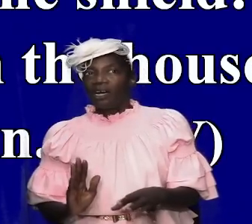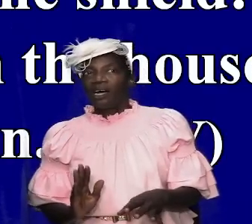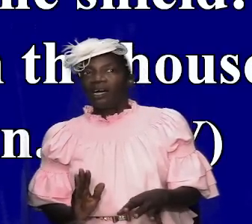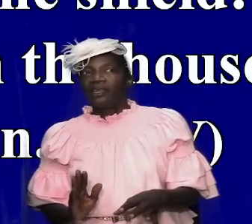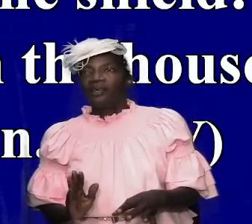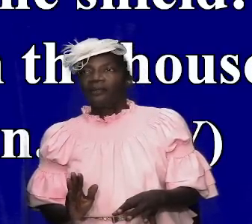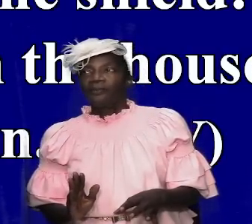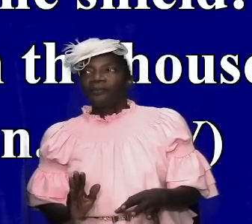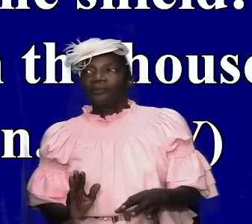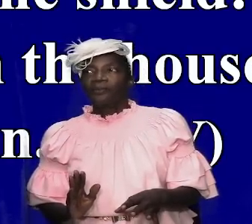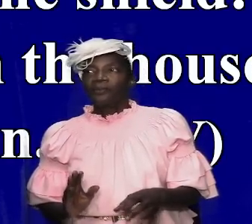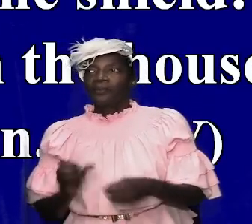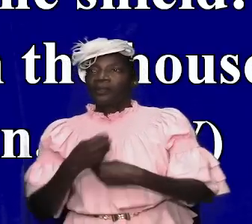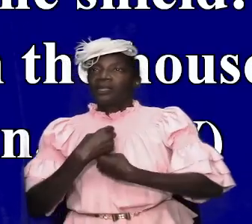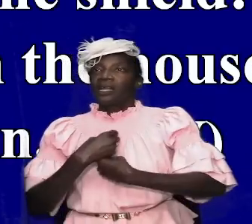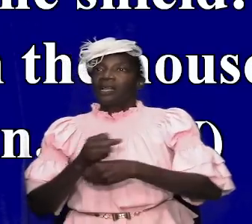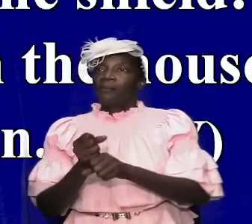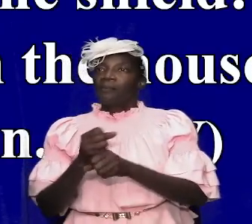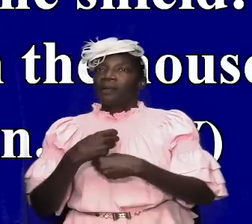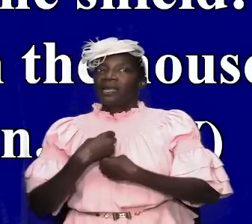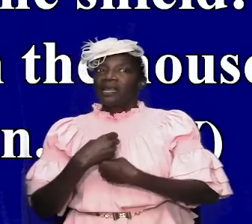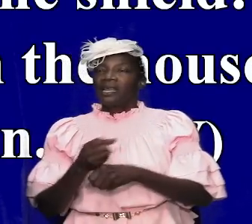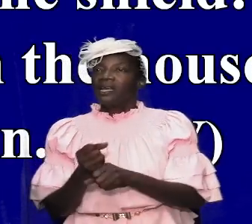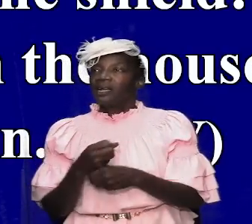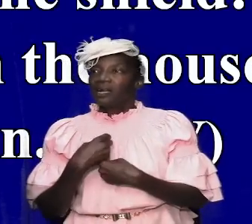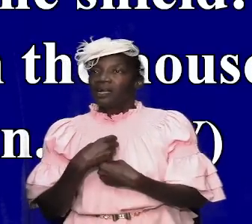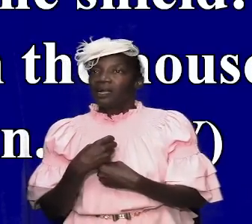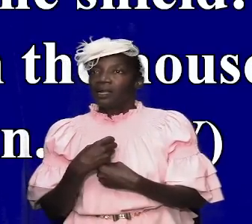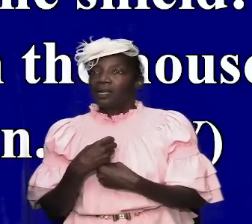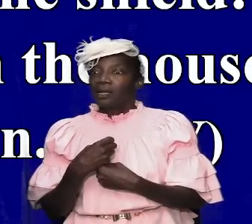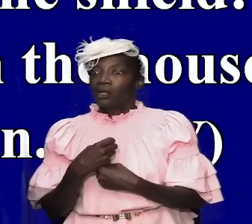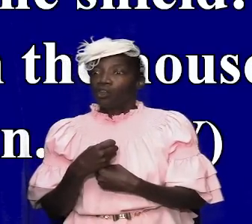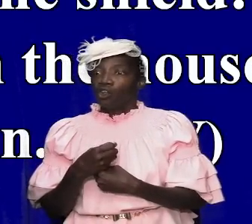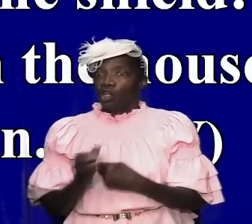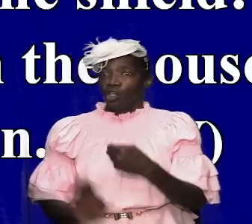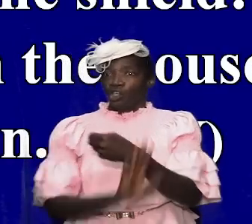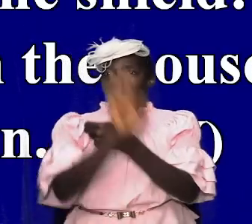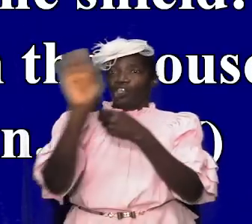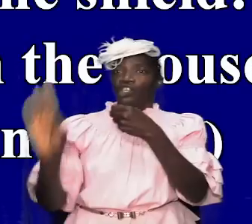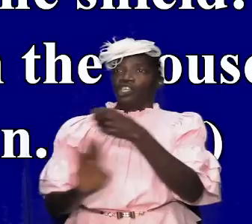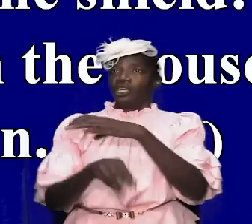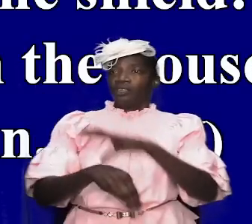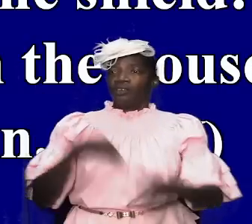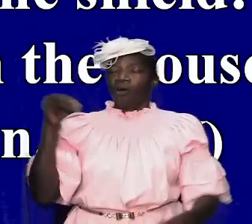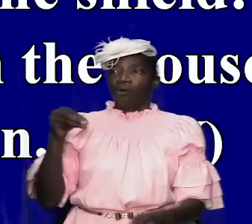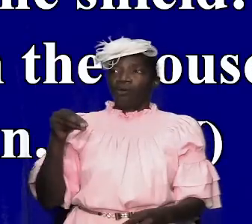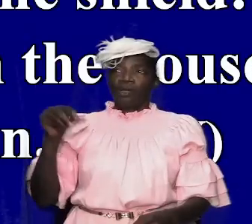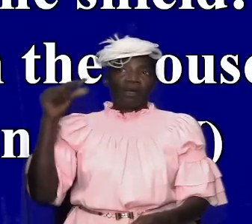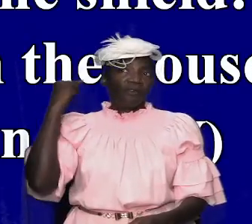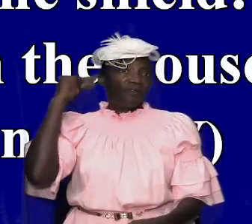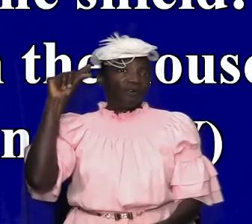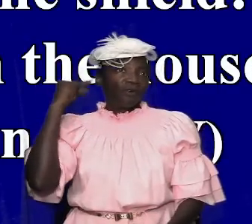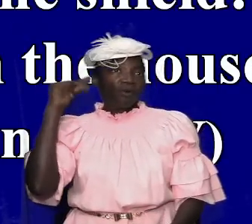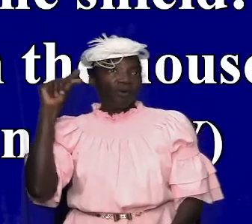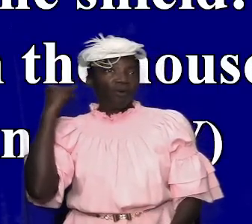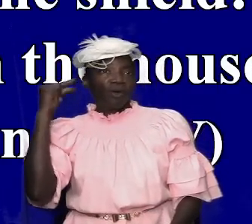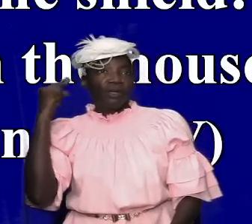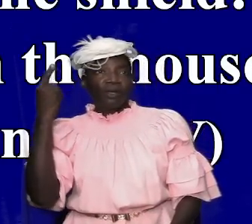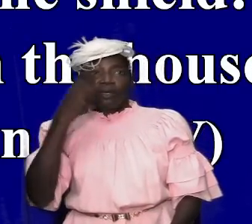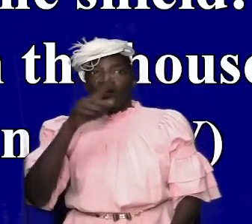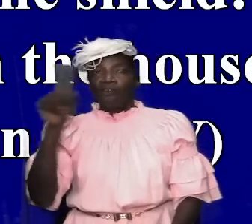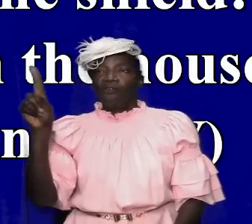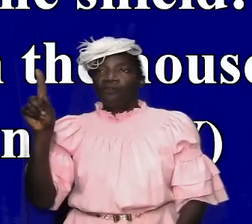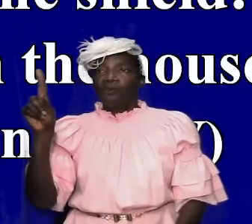make shields out of gold he could make shields for